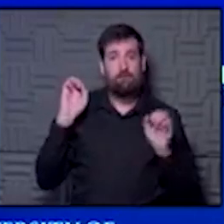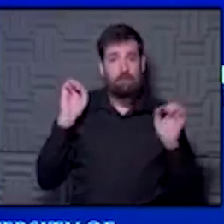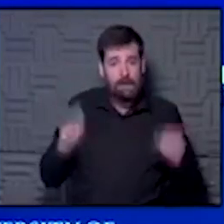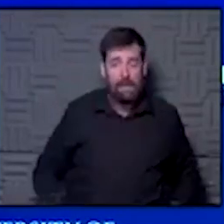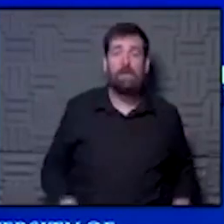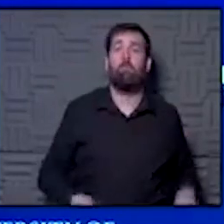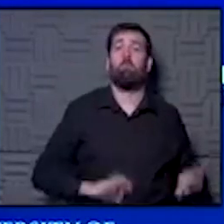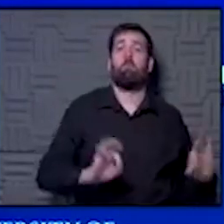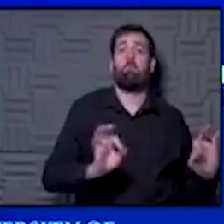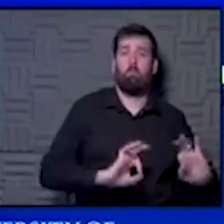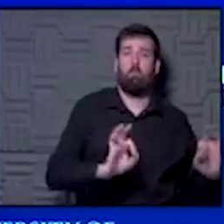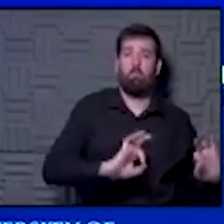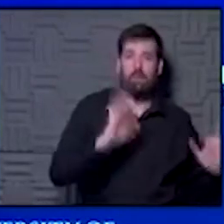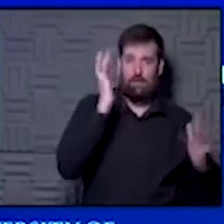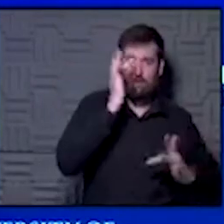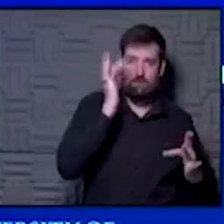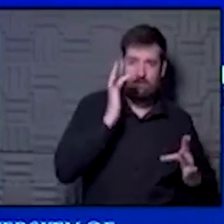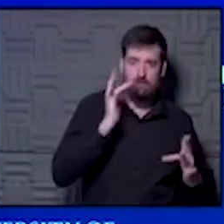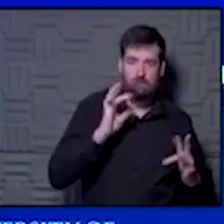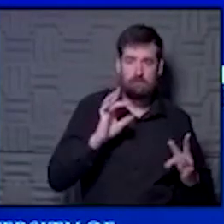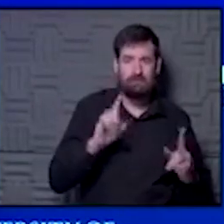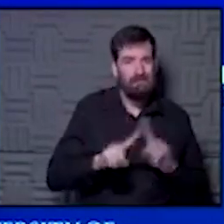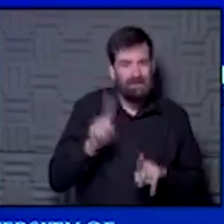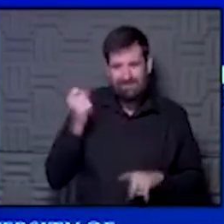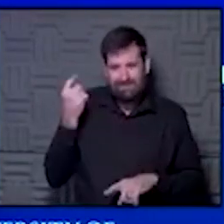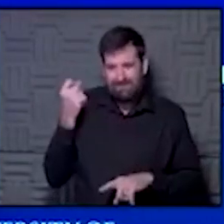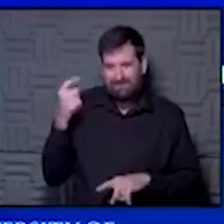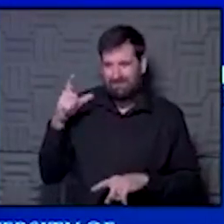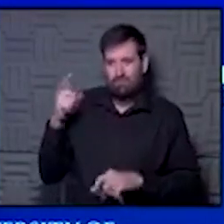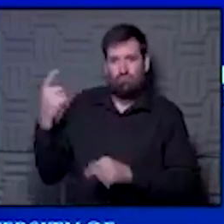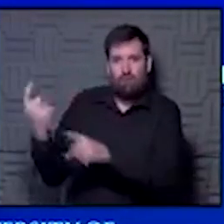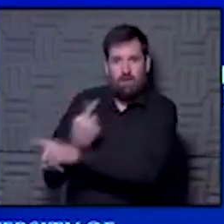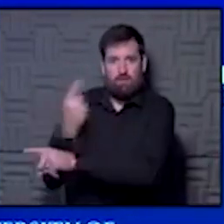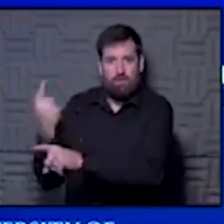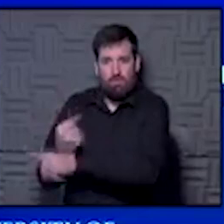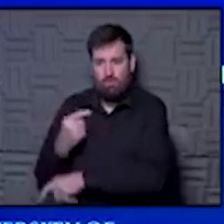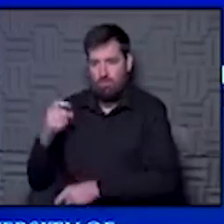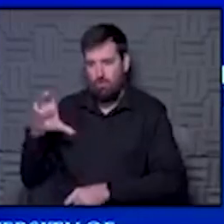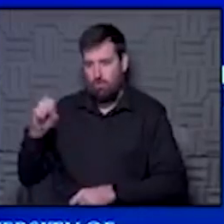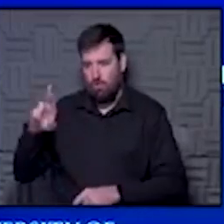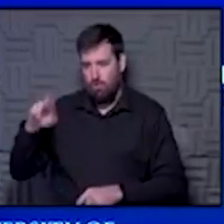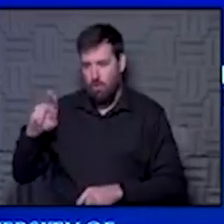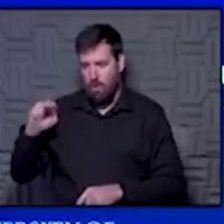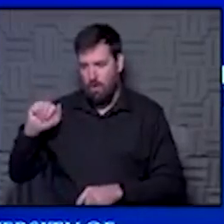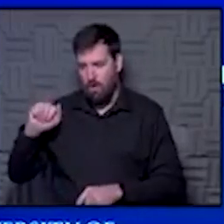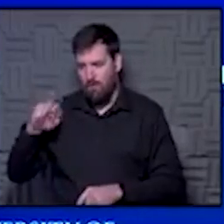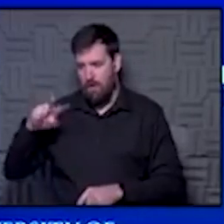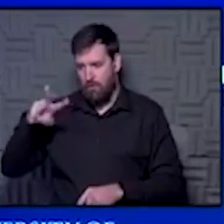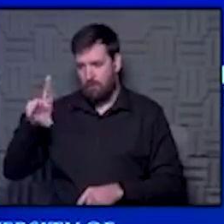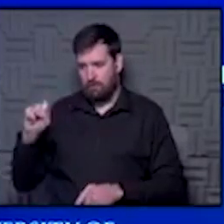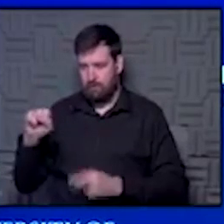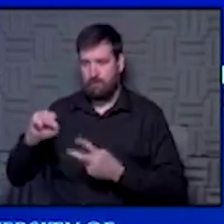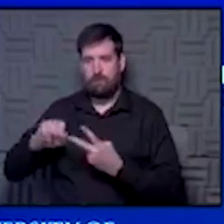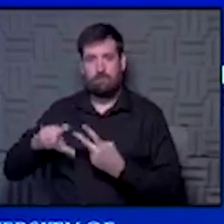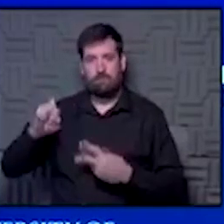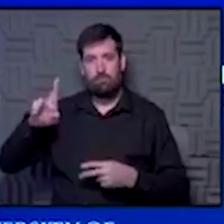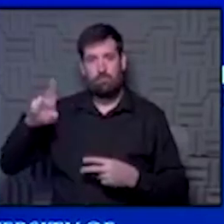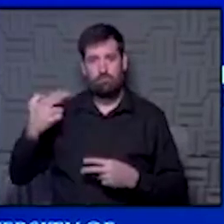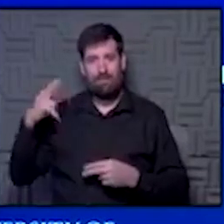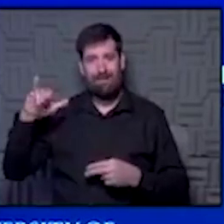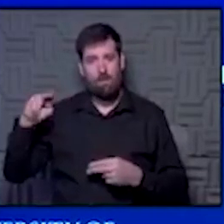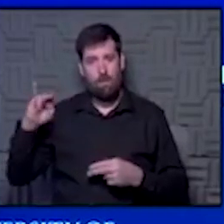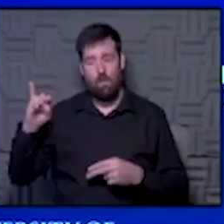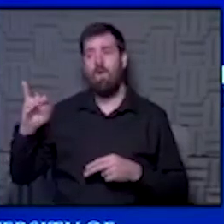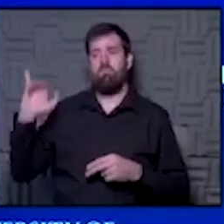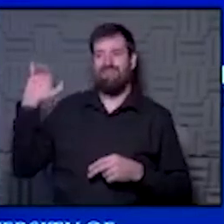illness. But unlike coronavirus, the normal coronavirus or rhinovirus, those things, that's a mild illness.